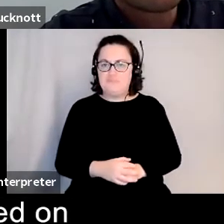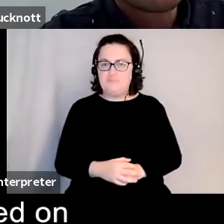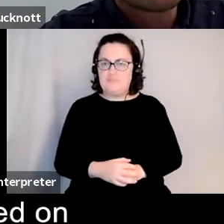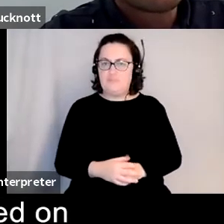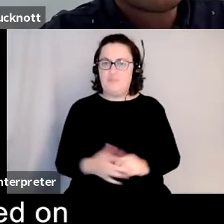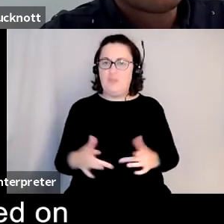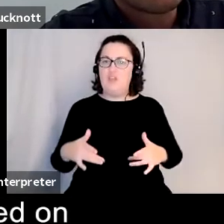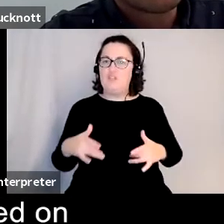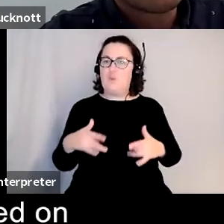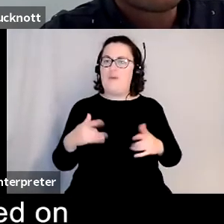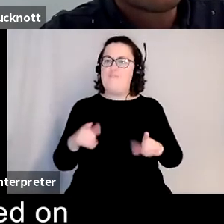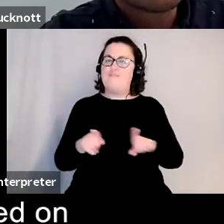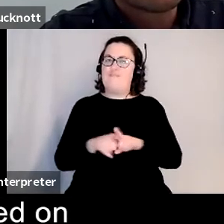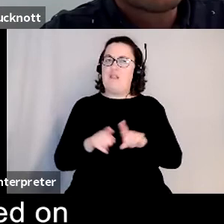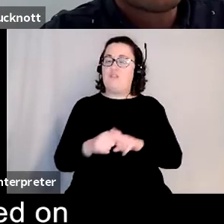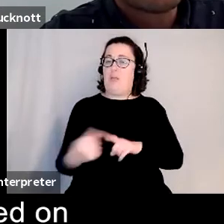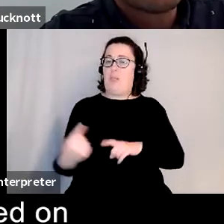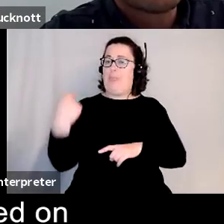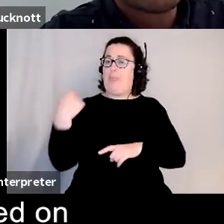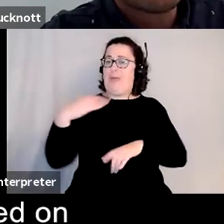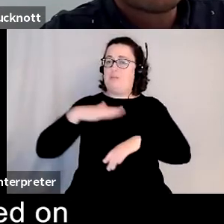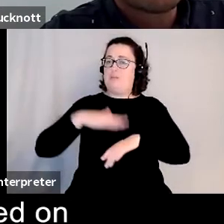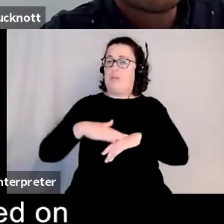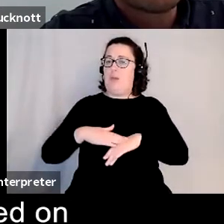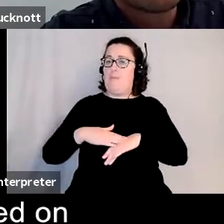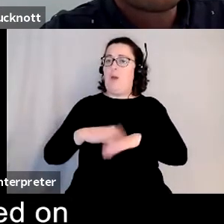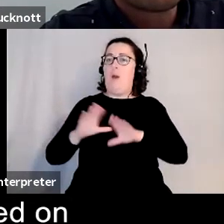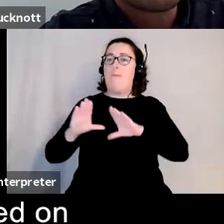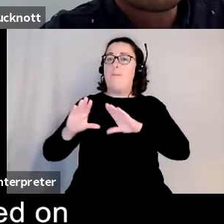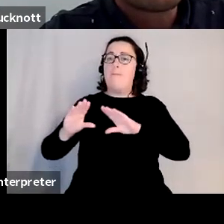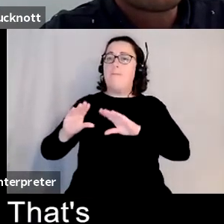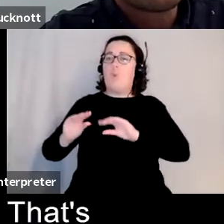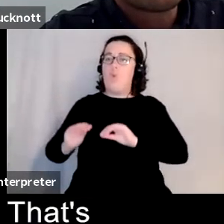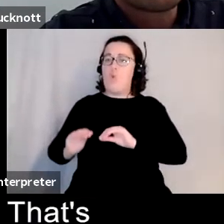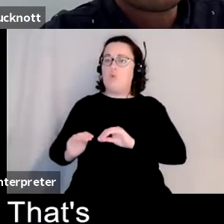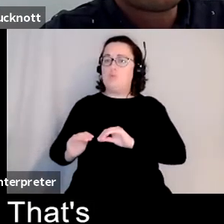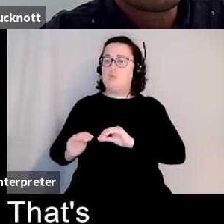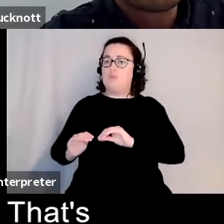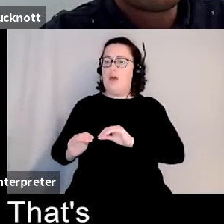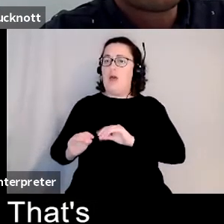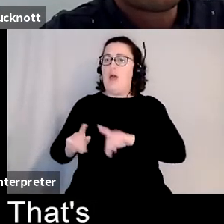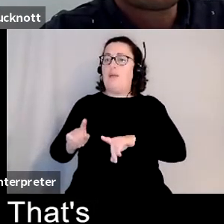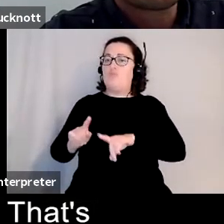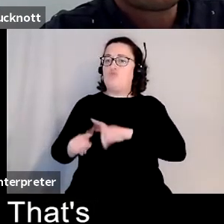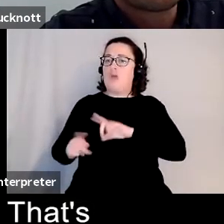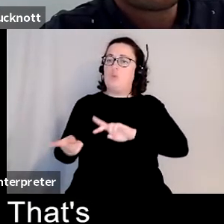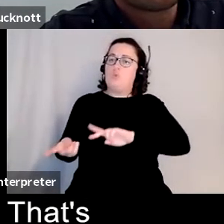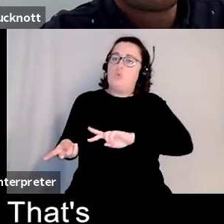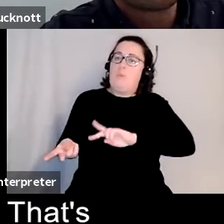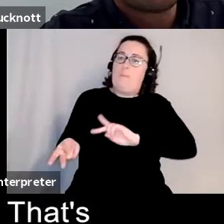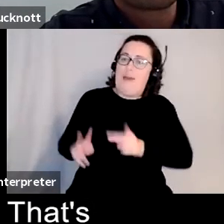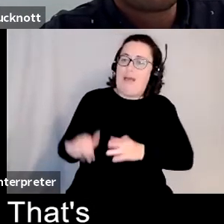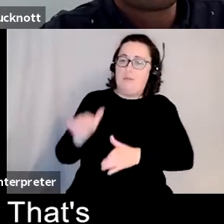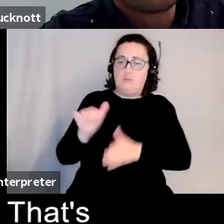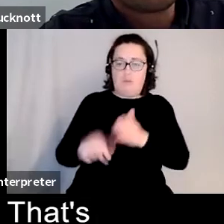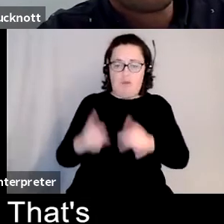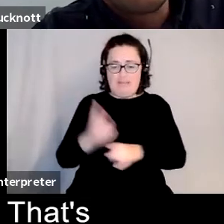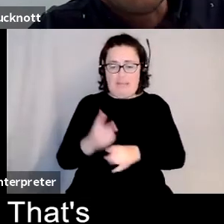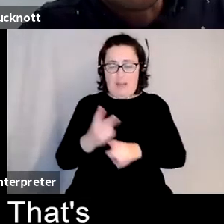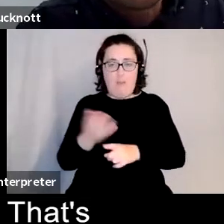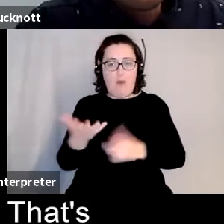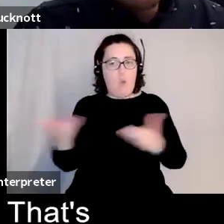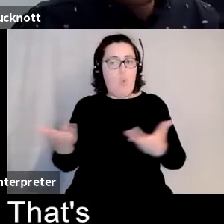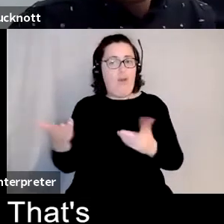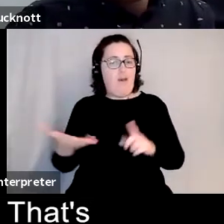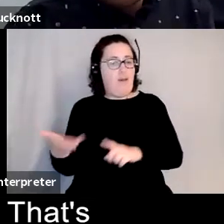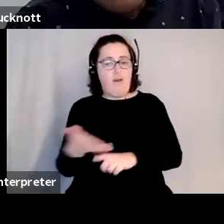stopped on pause and i'm trying to restart but i don't really know where i'm going that's the honest truth if